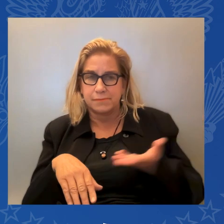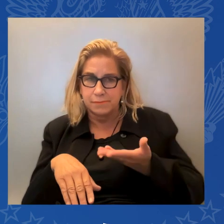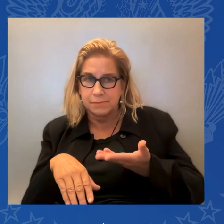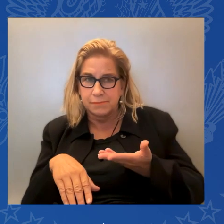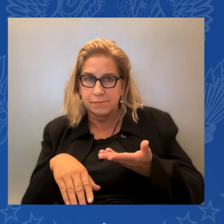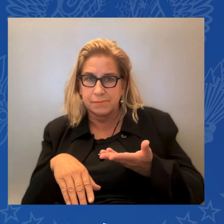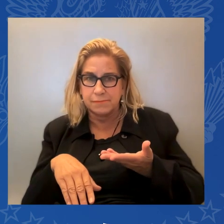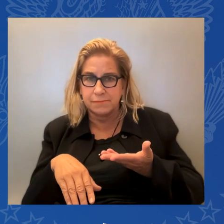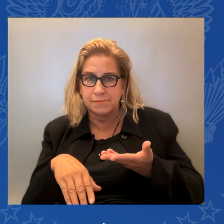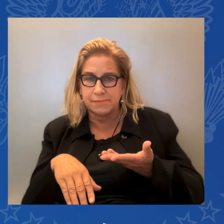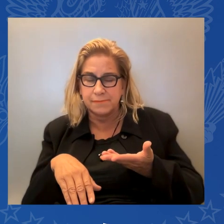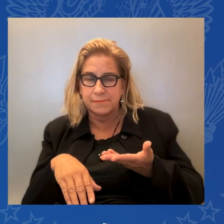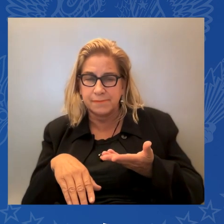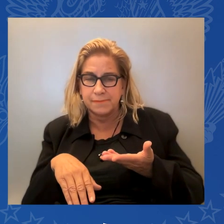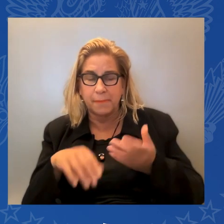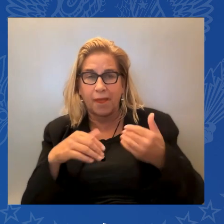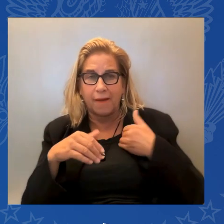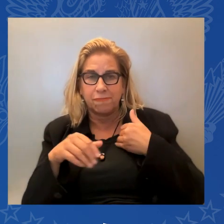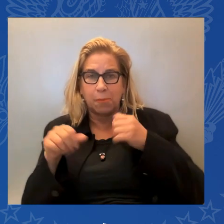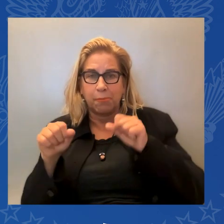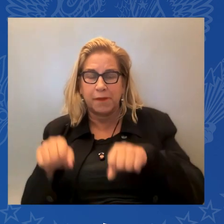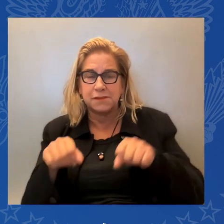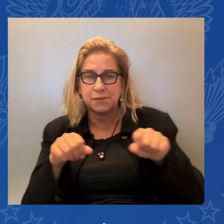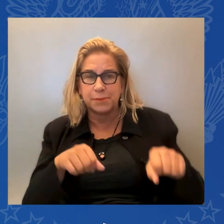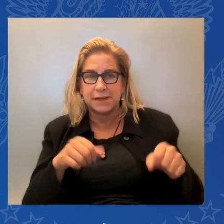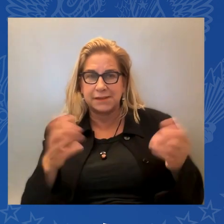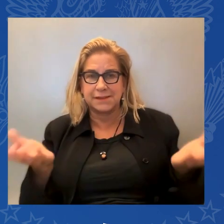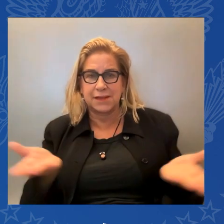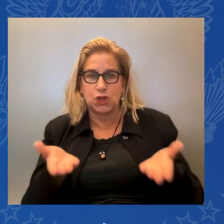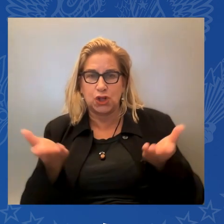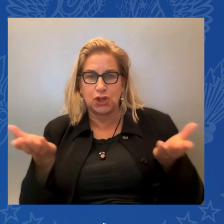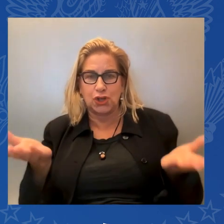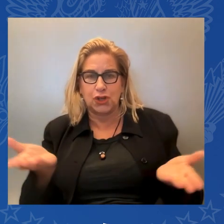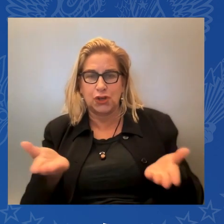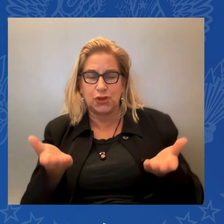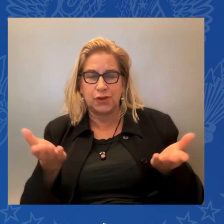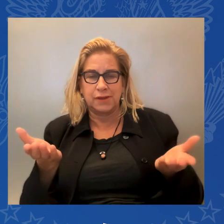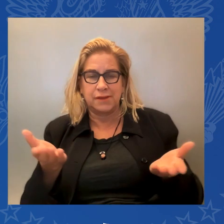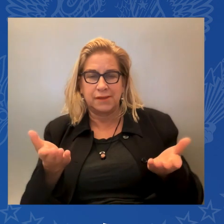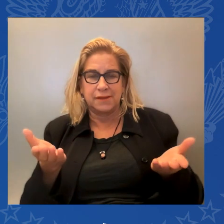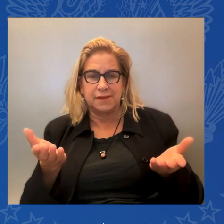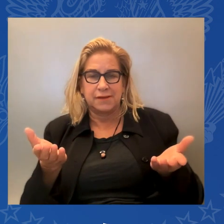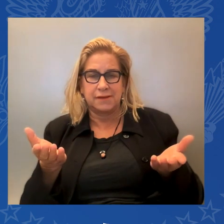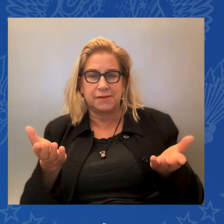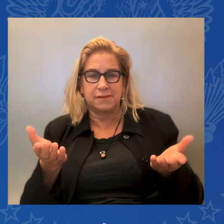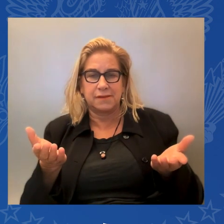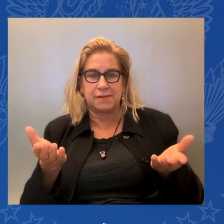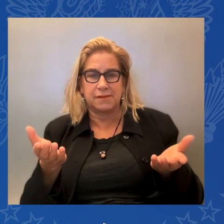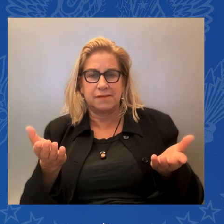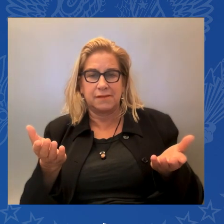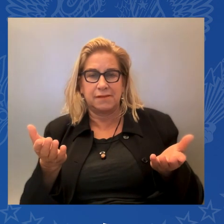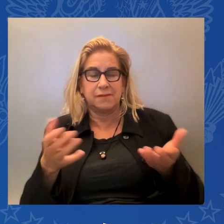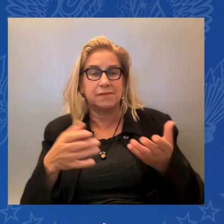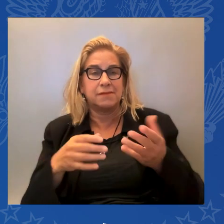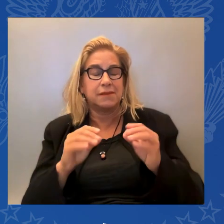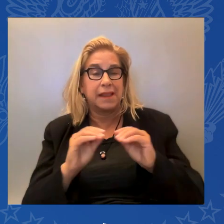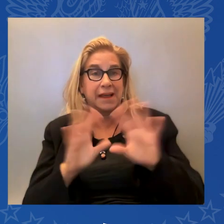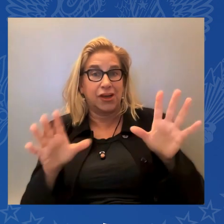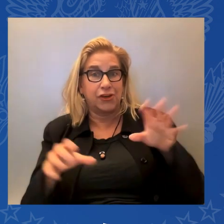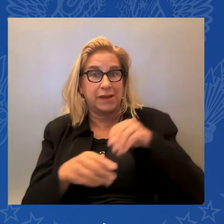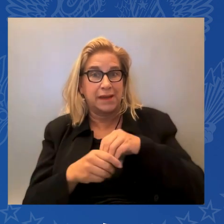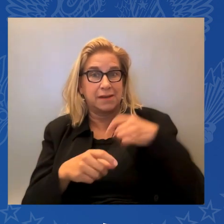anywhere than in the Hispanic community in the States. I mean it sincerely. Think about it. Nowhere more evident